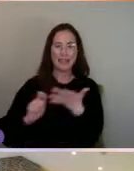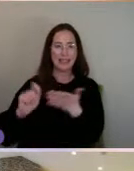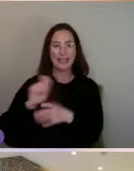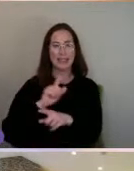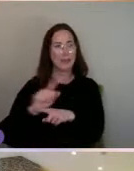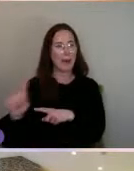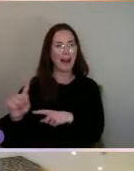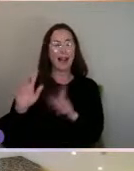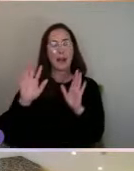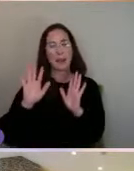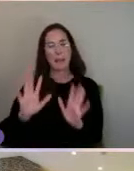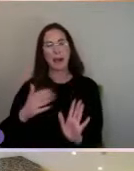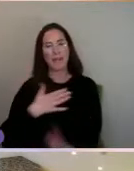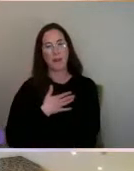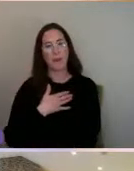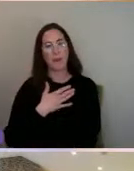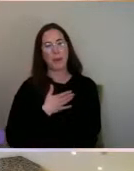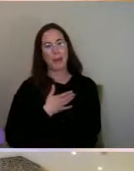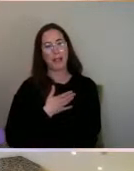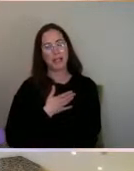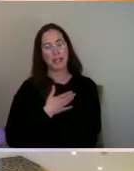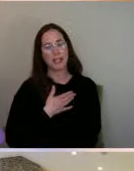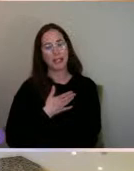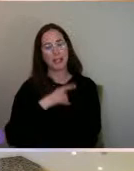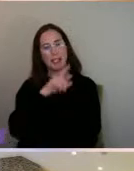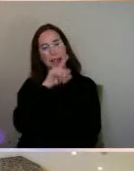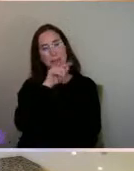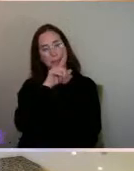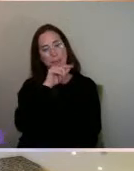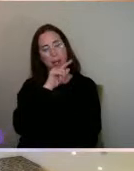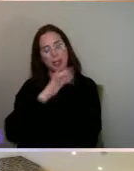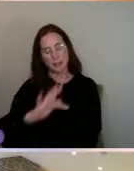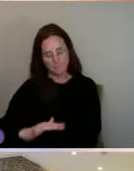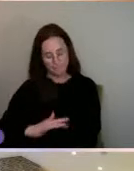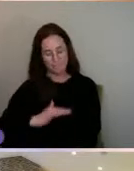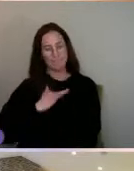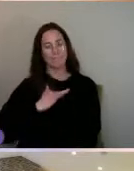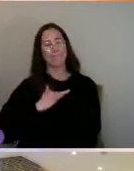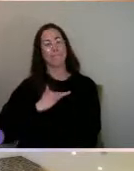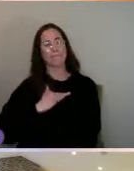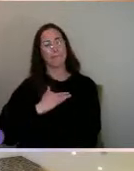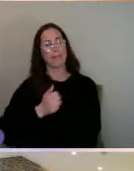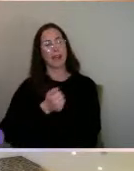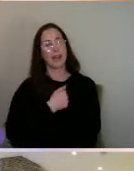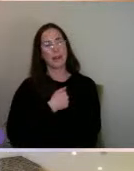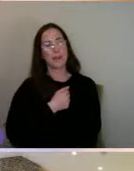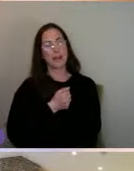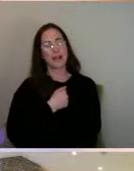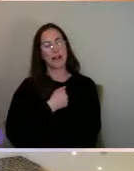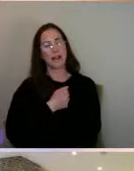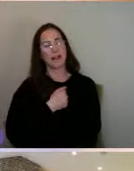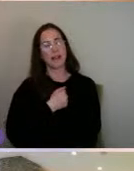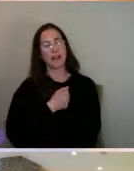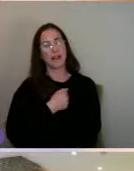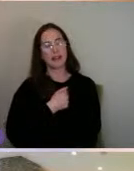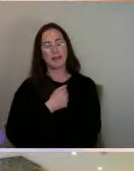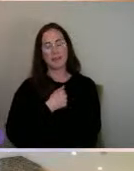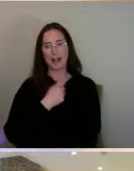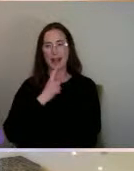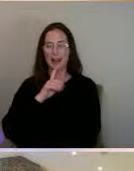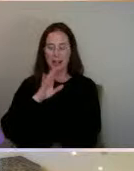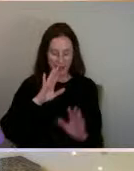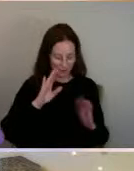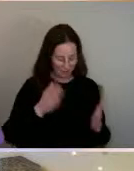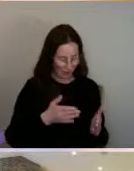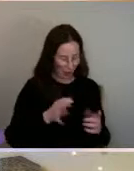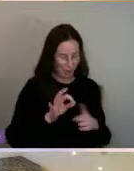me, birds always resonate with me. They are my focal point. I've always